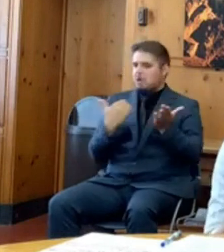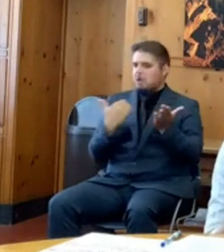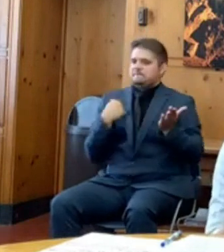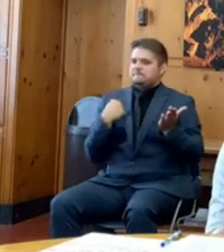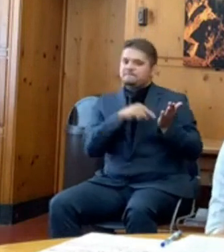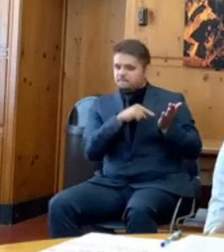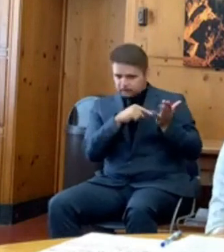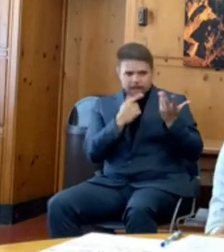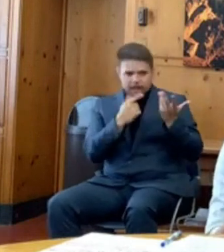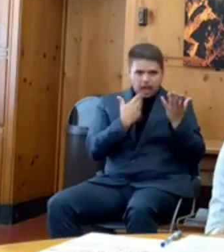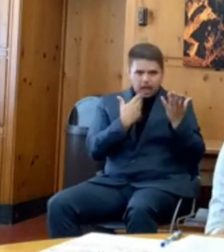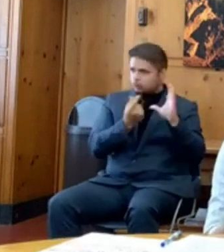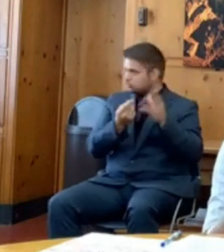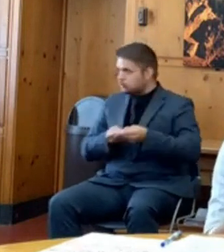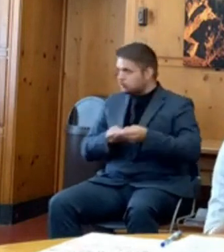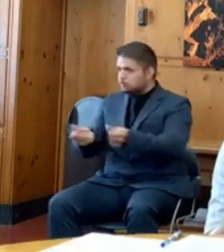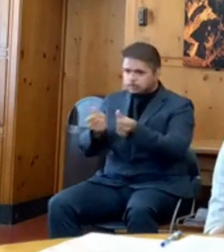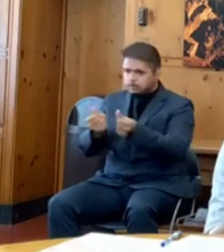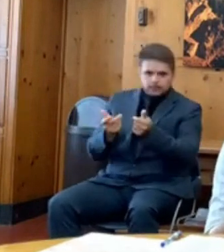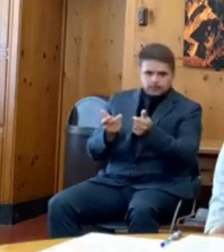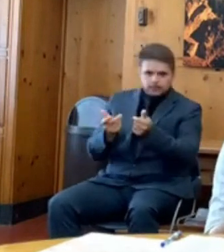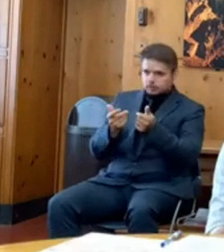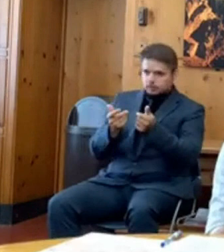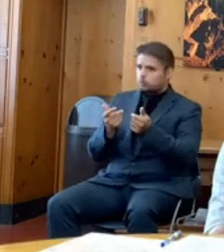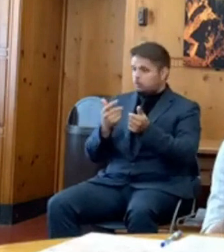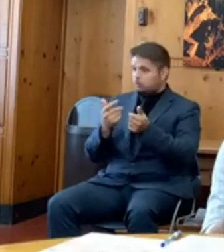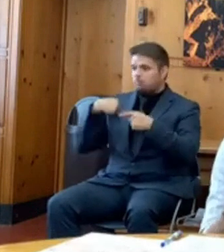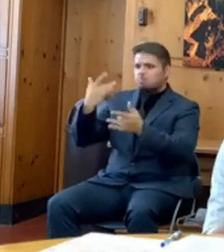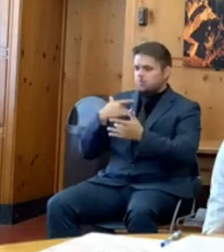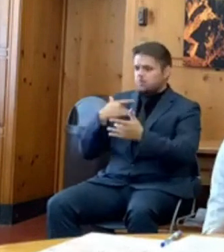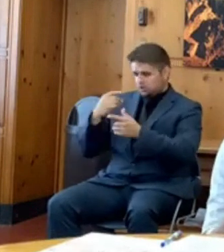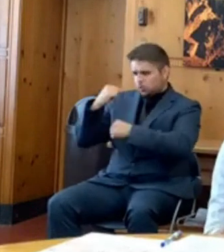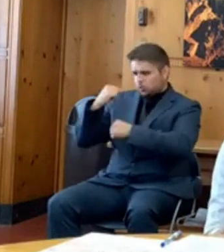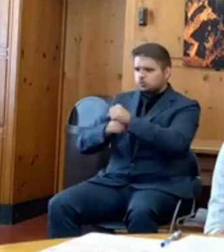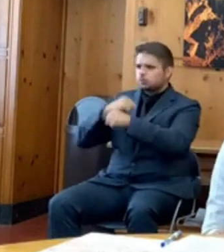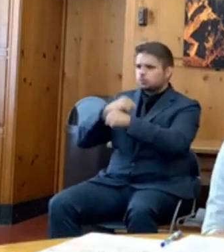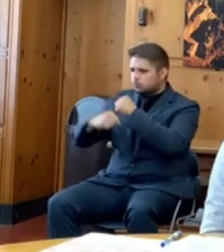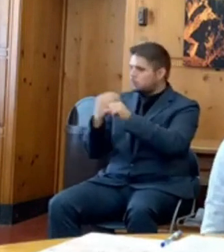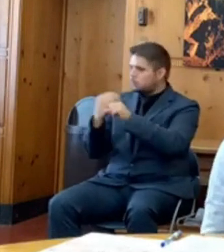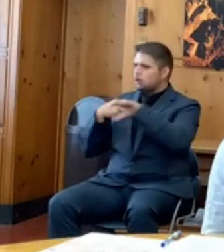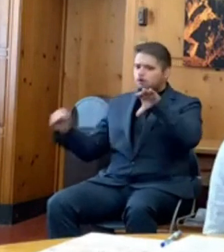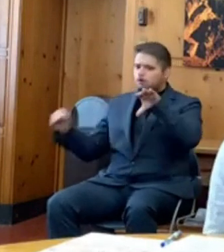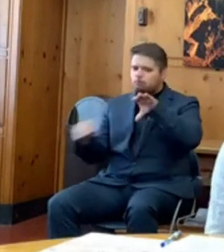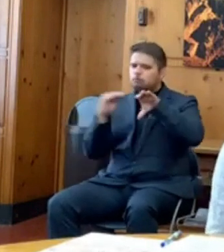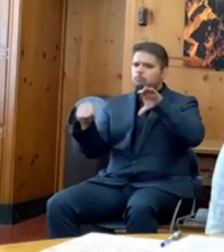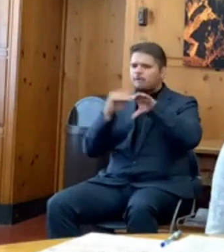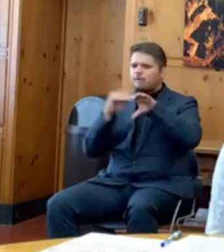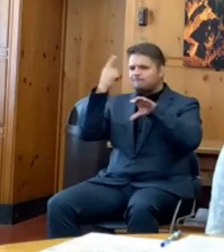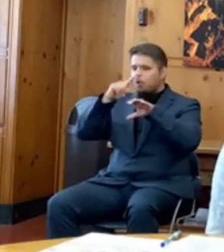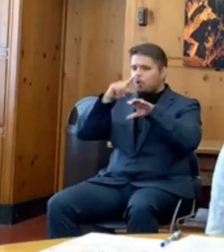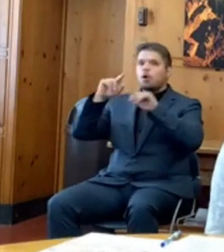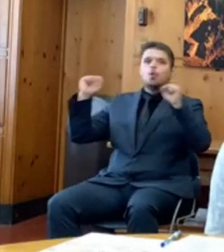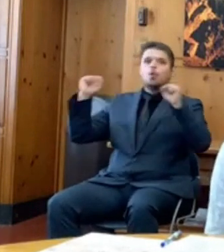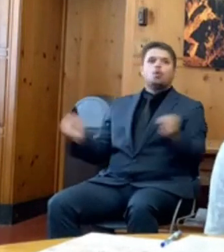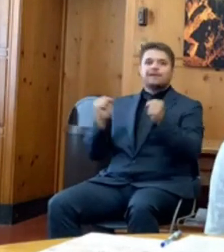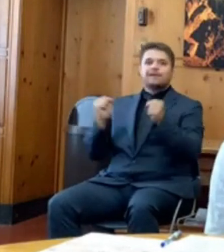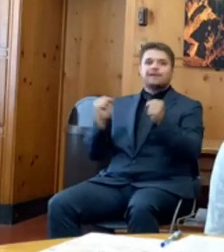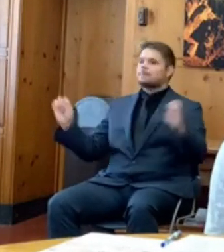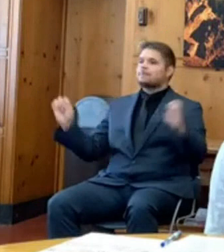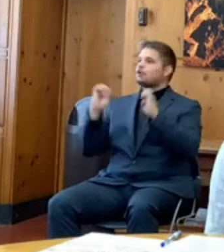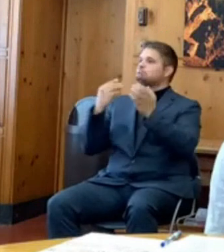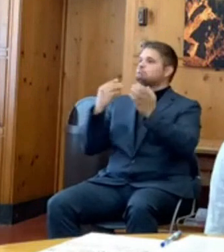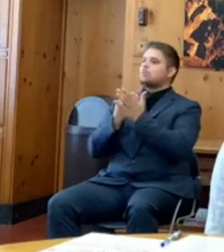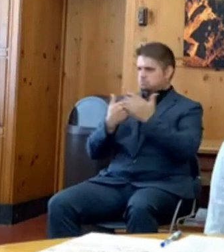number of years building up a rainy day fund and state reserves in order to weather this kind of economic